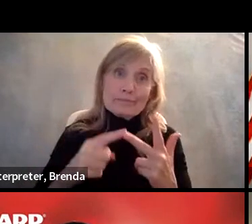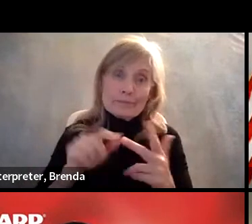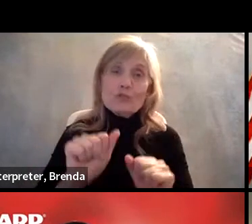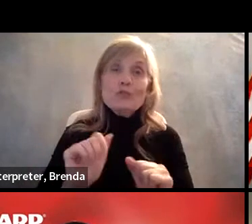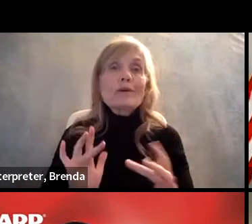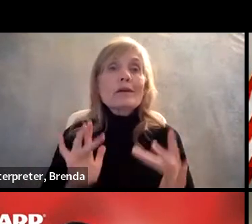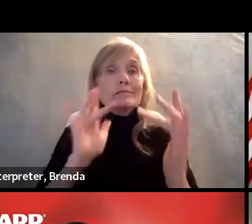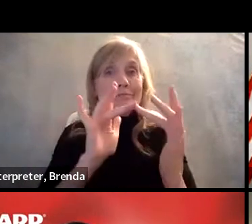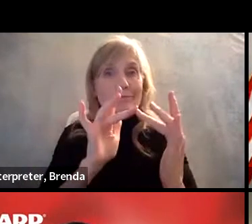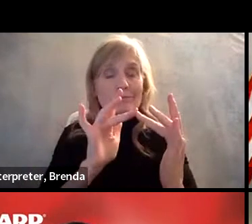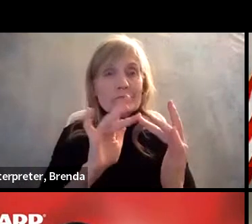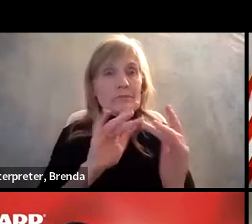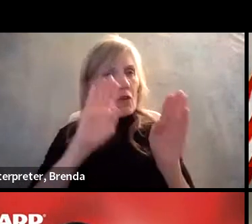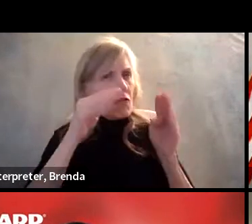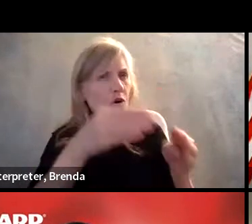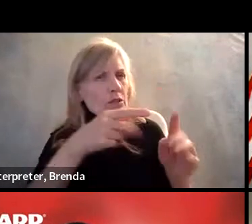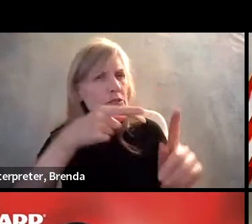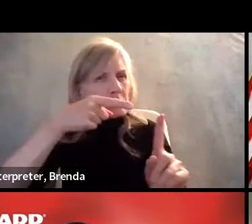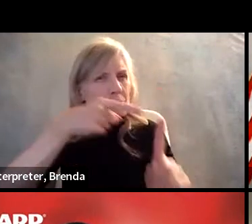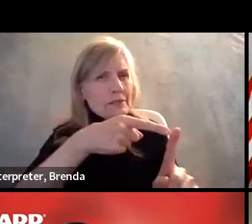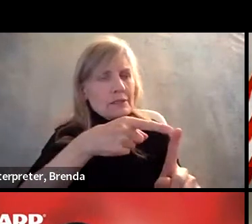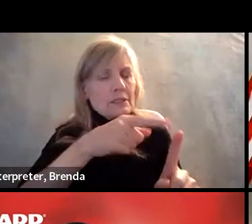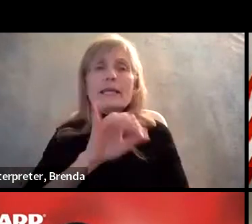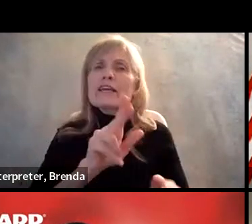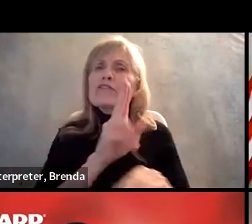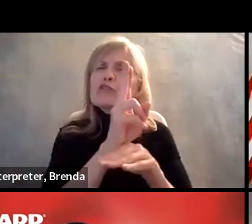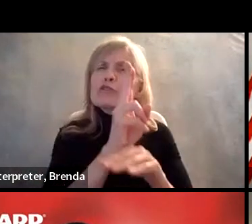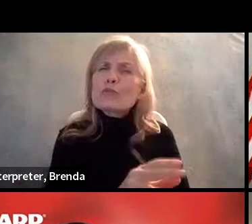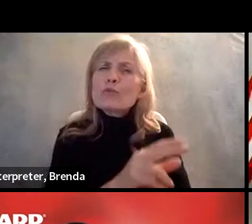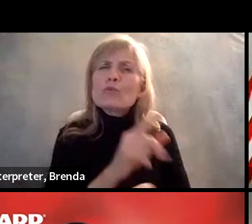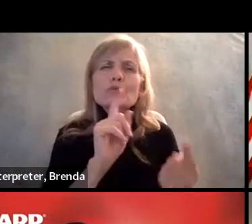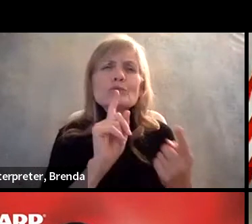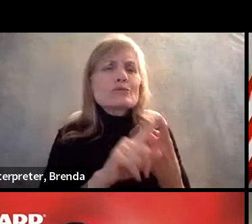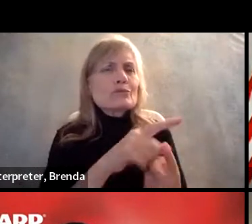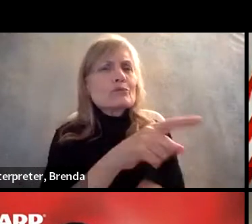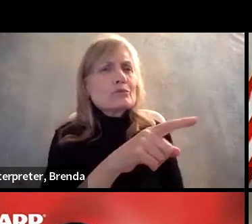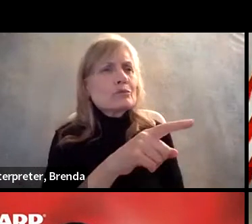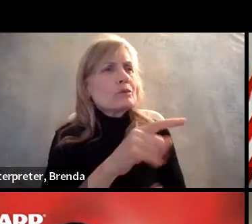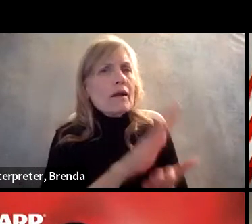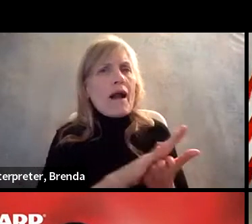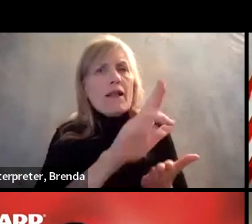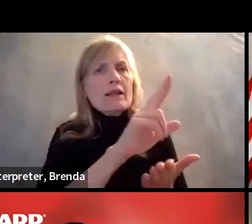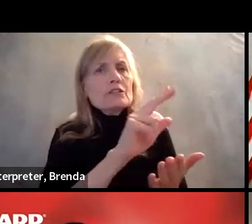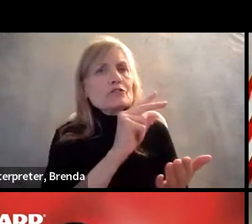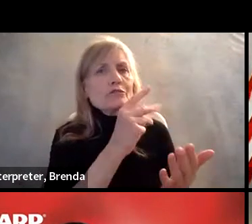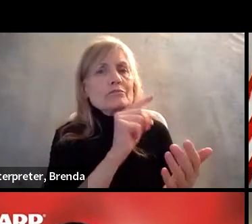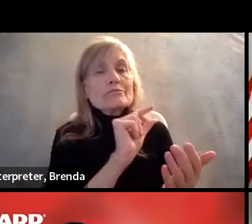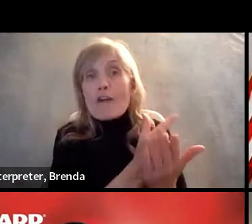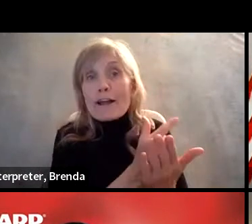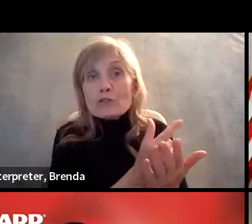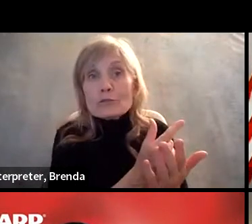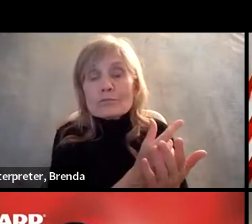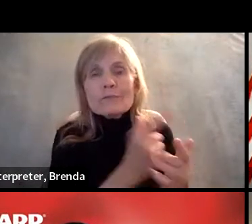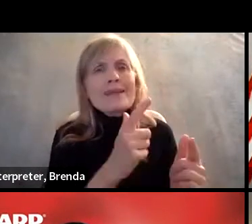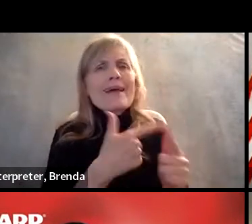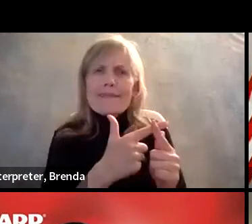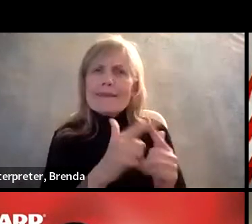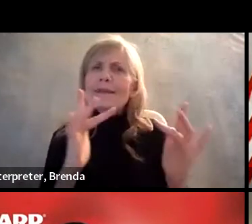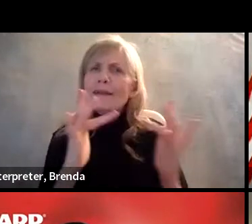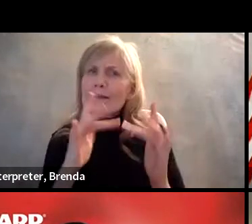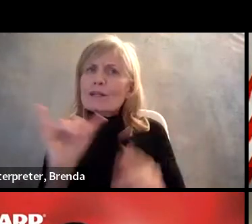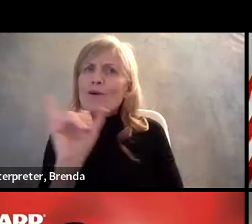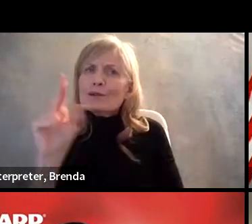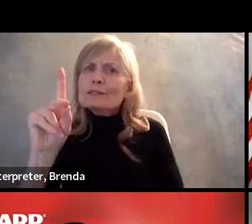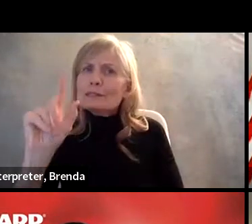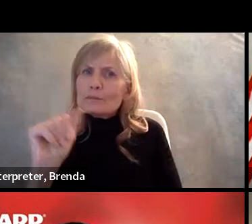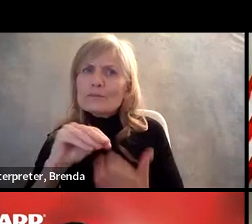hiring college grads, uh, reach out to the disability student offices and they can be places where they just put the job ads